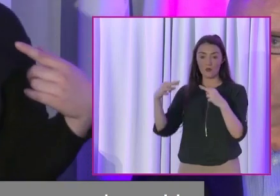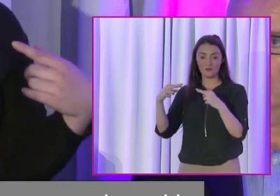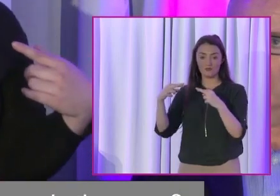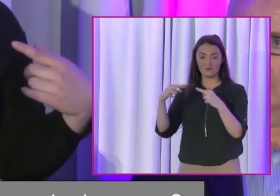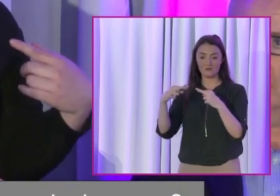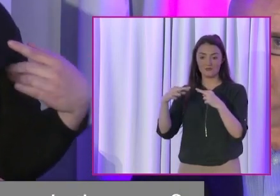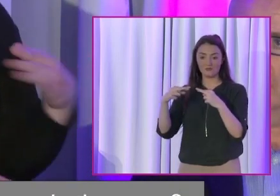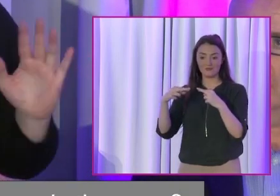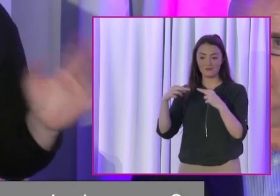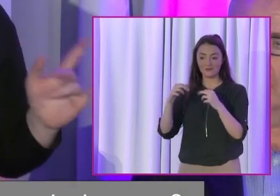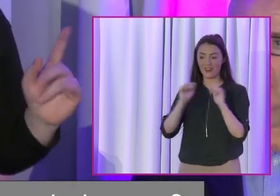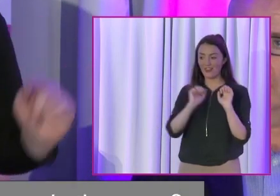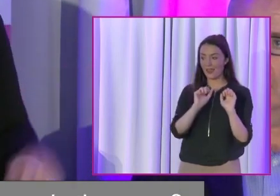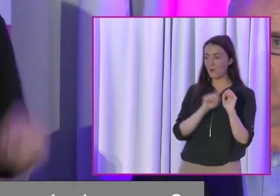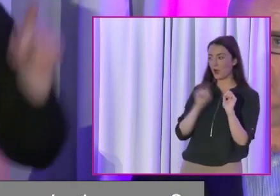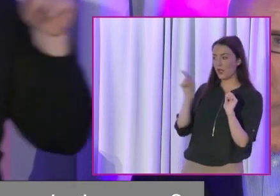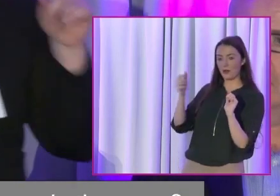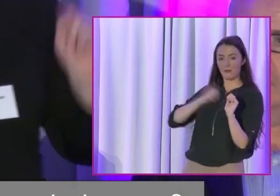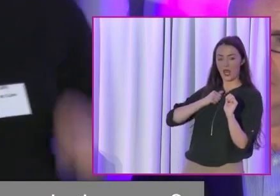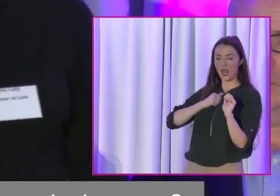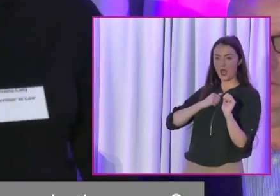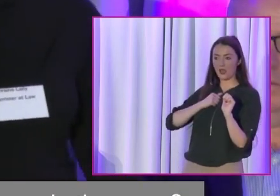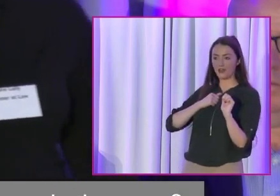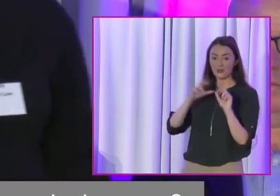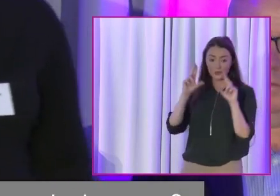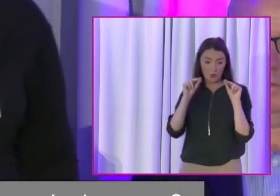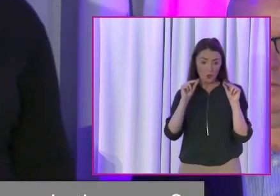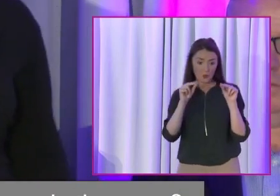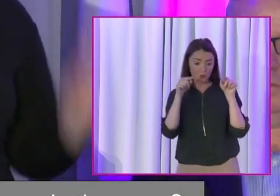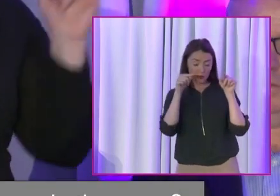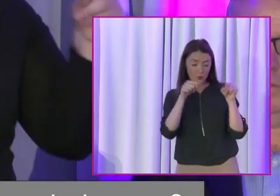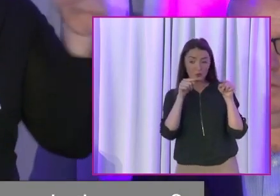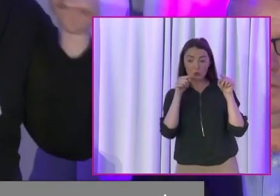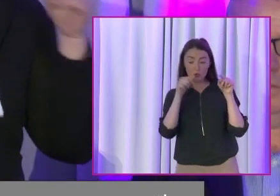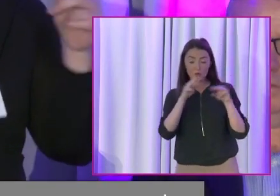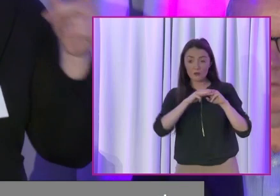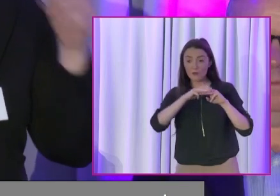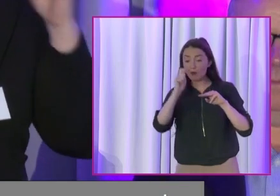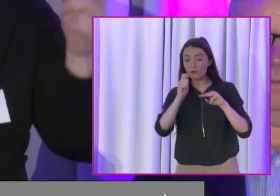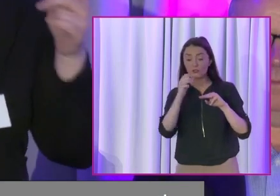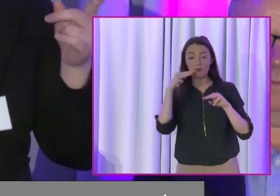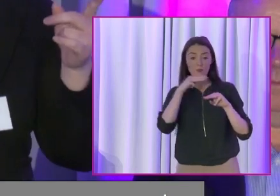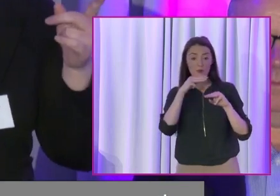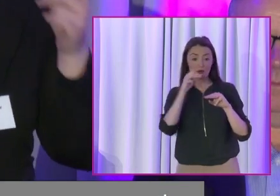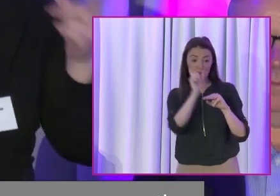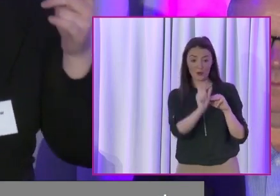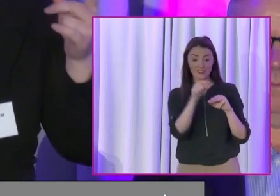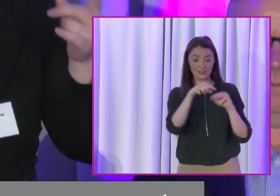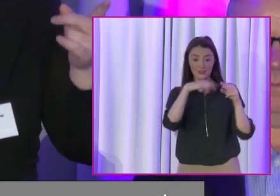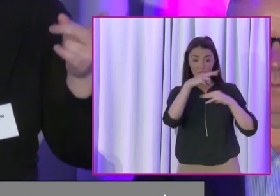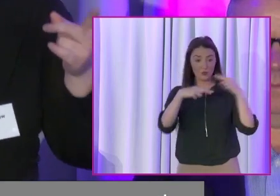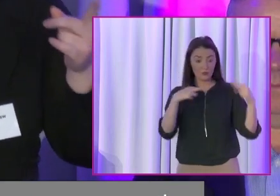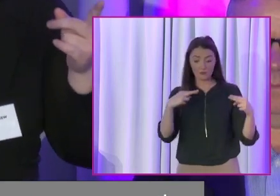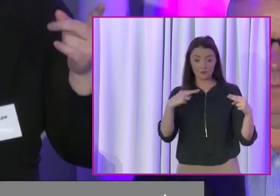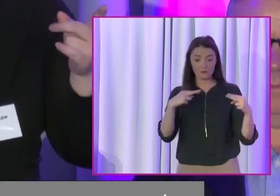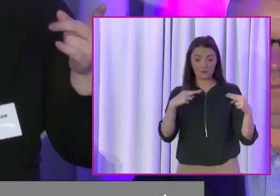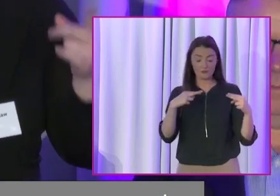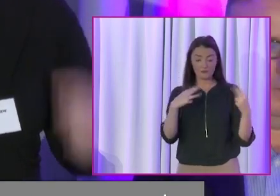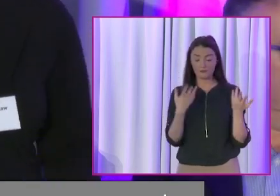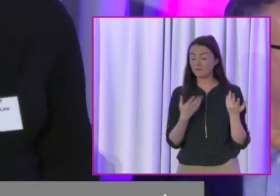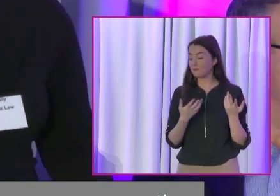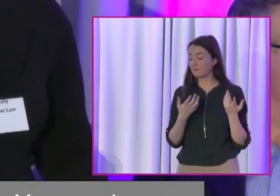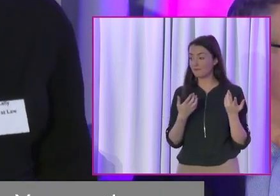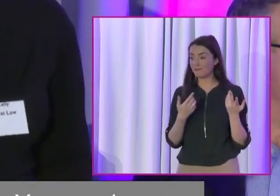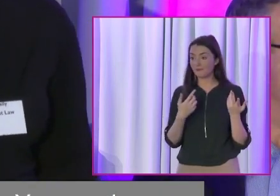and I say to them, no, no, no. You are the most important person. The most important person in the room is you. You are the most important person in the